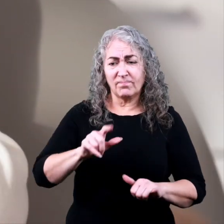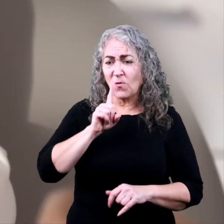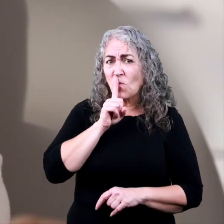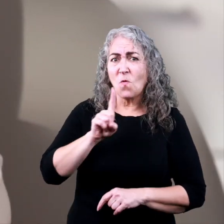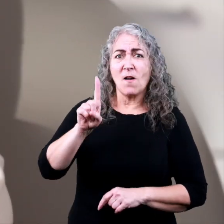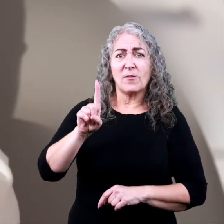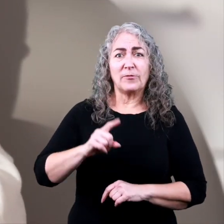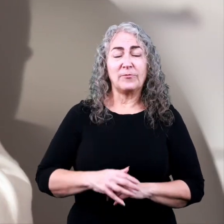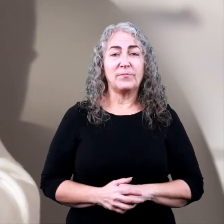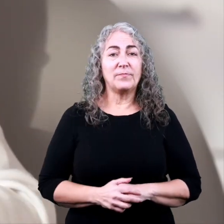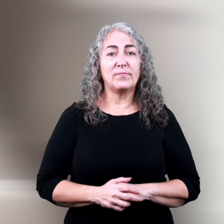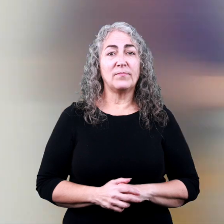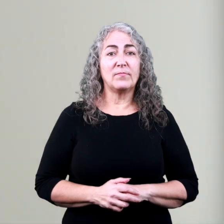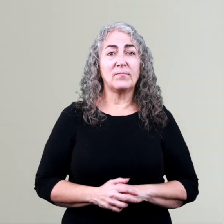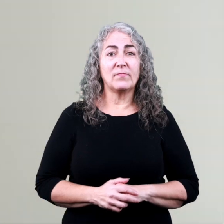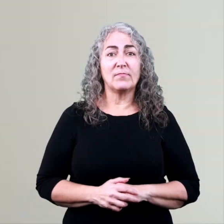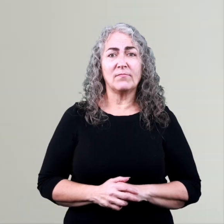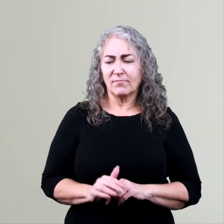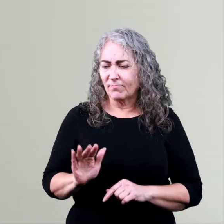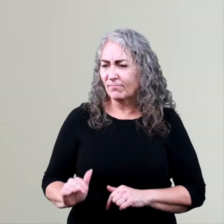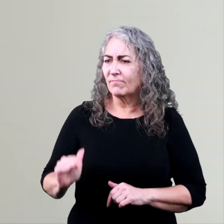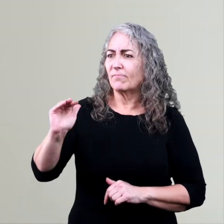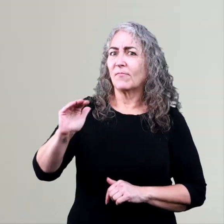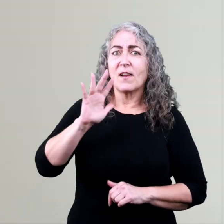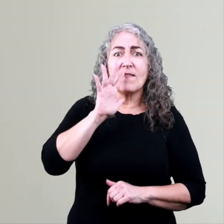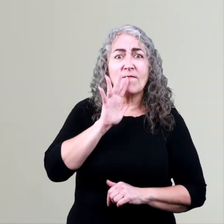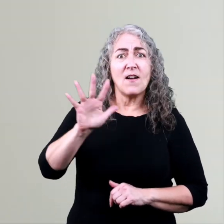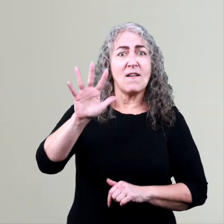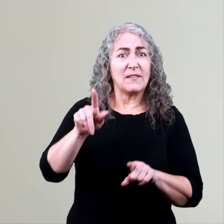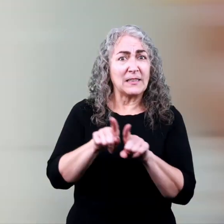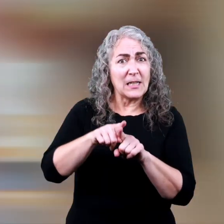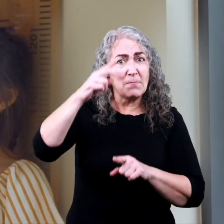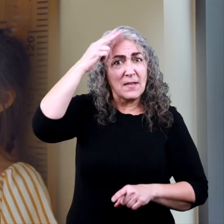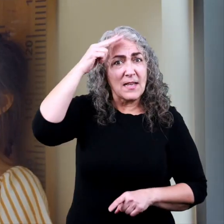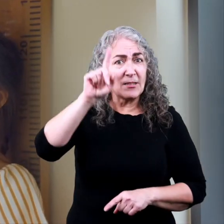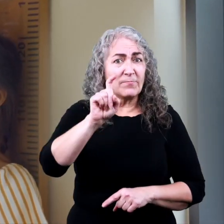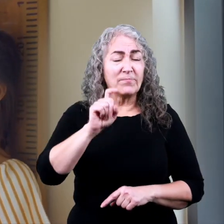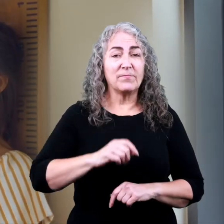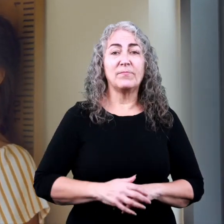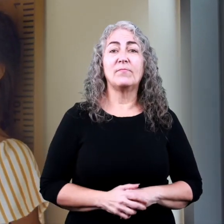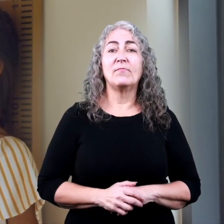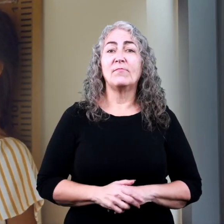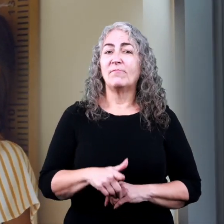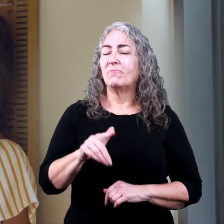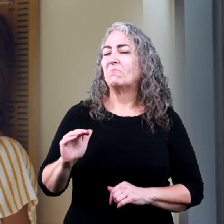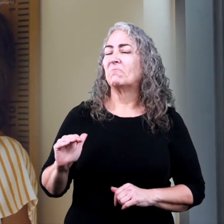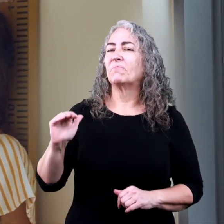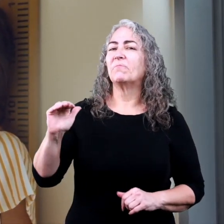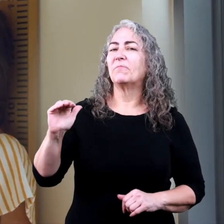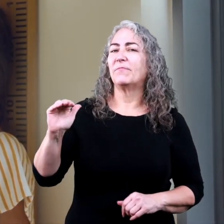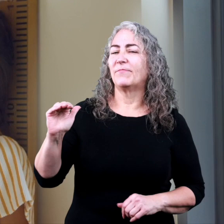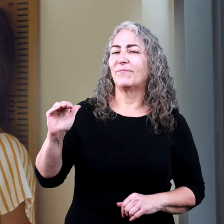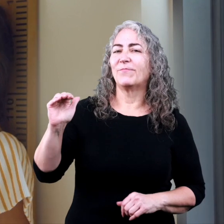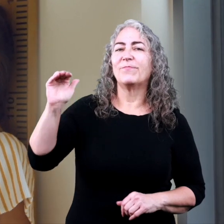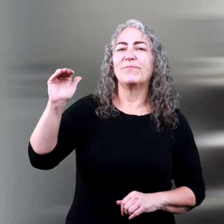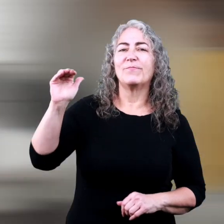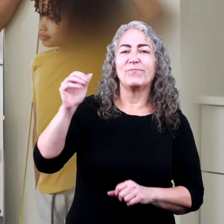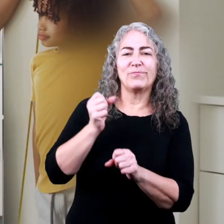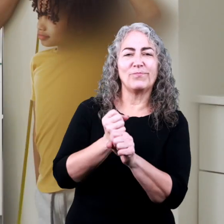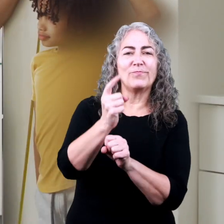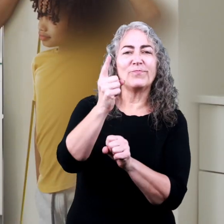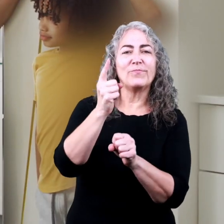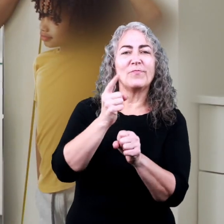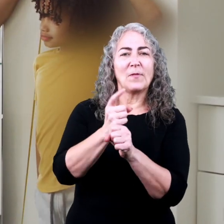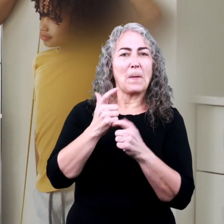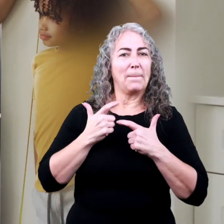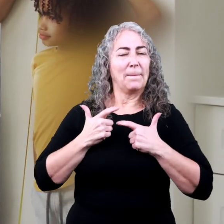when you were 1 year old? How about when you were 5? Every year, you probably grow a little taller